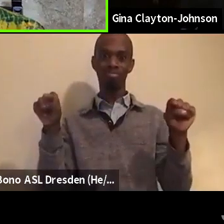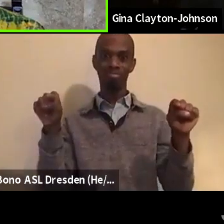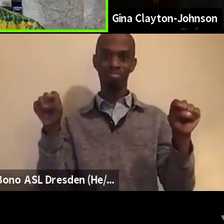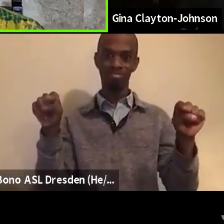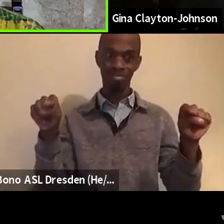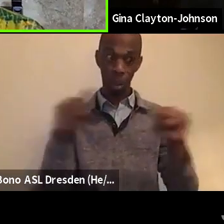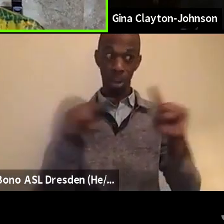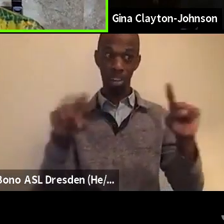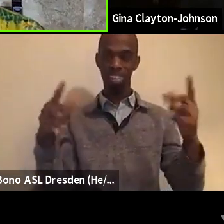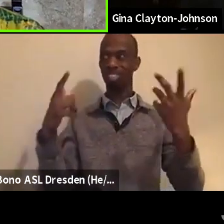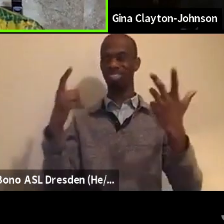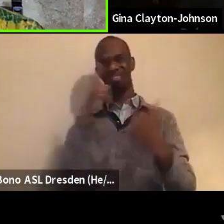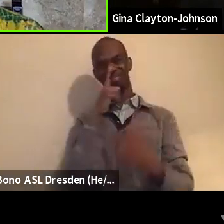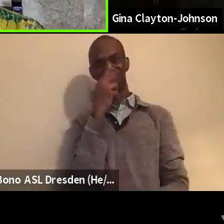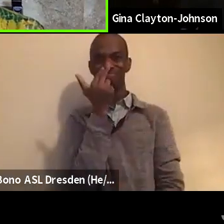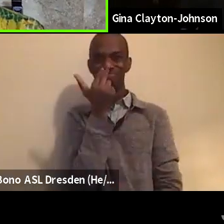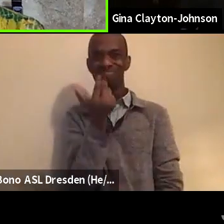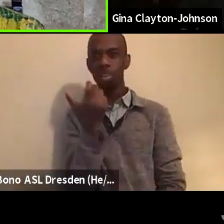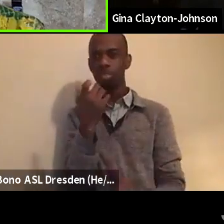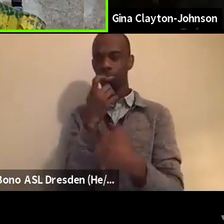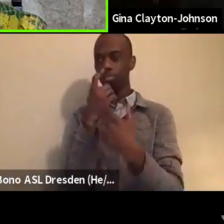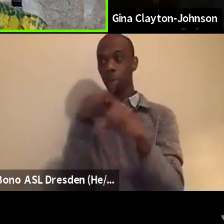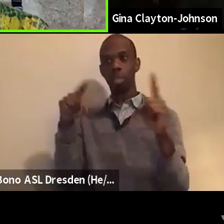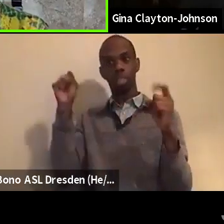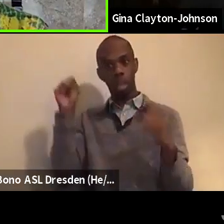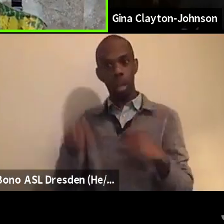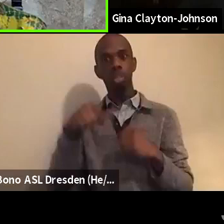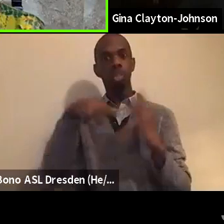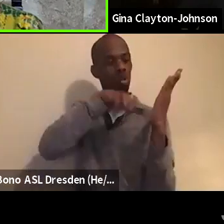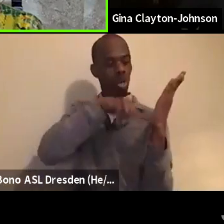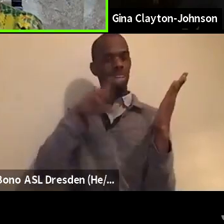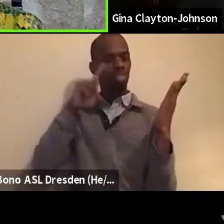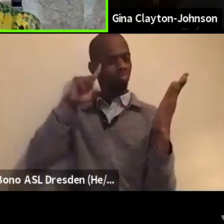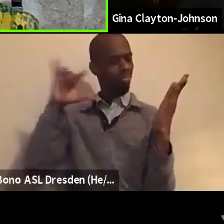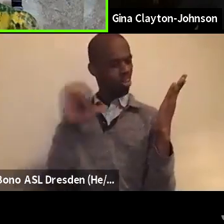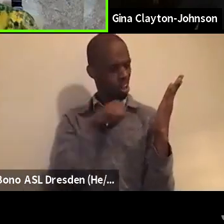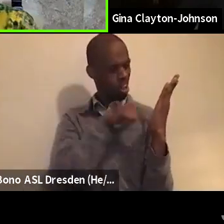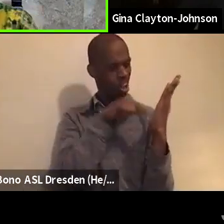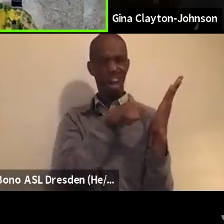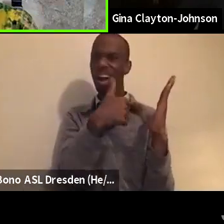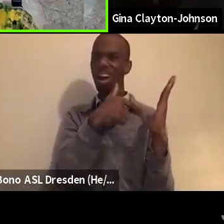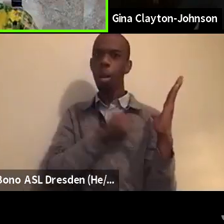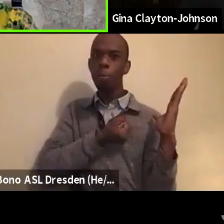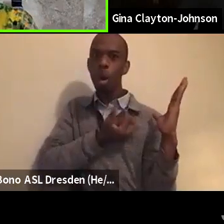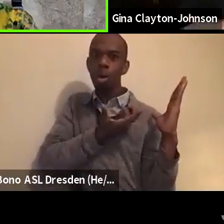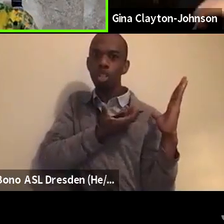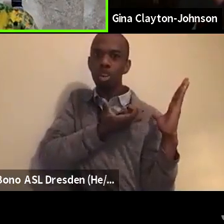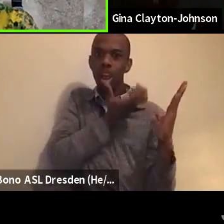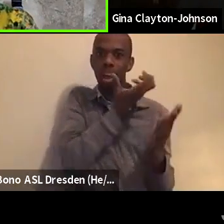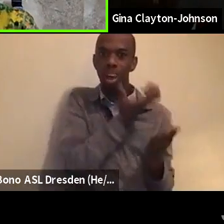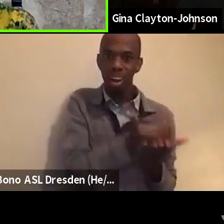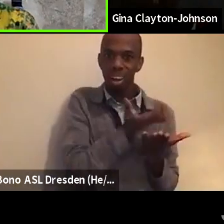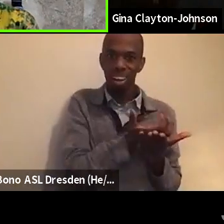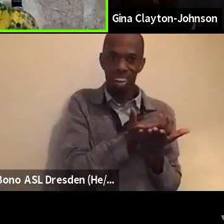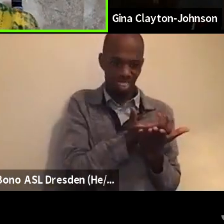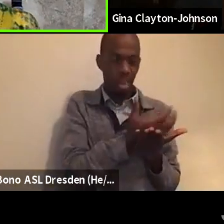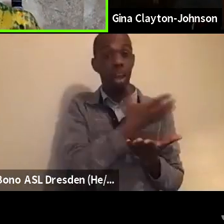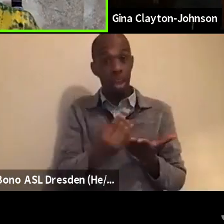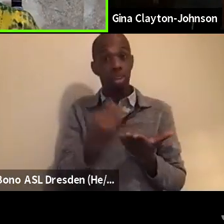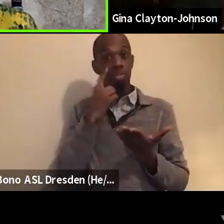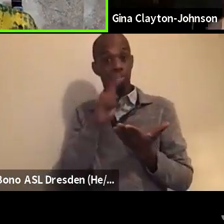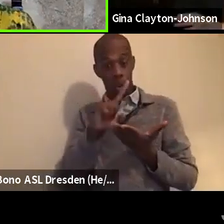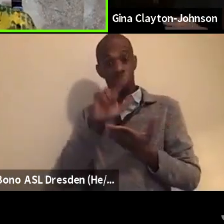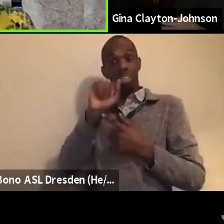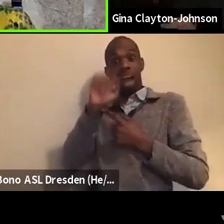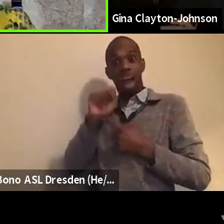poetry. It reads like poetry. Even the title of it, the Breathe Act is poetic, right? And for it